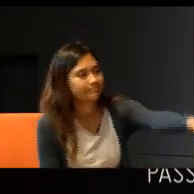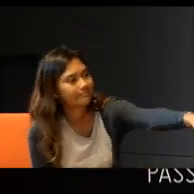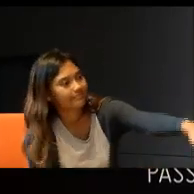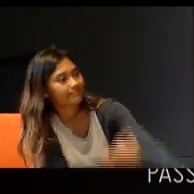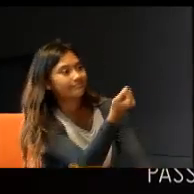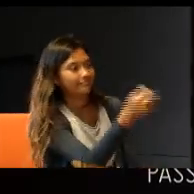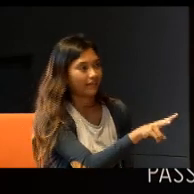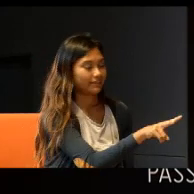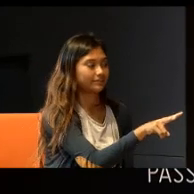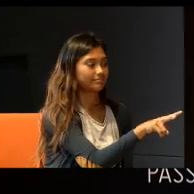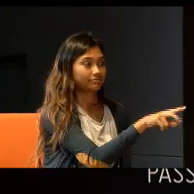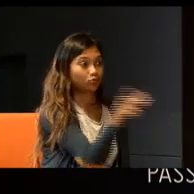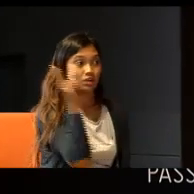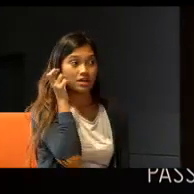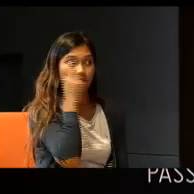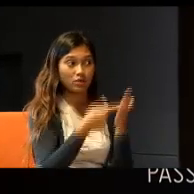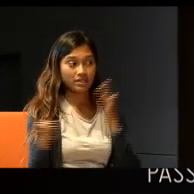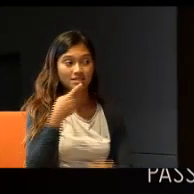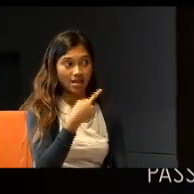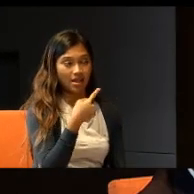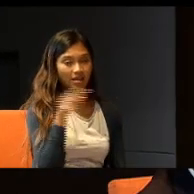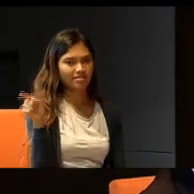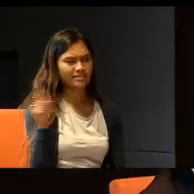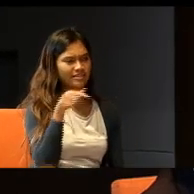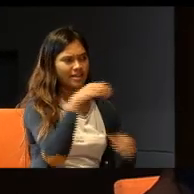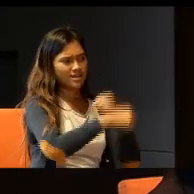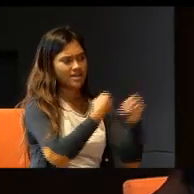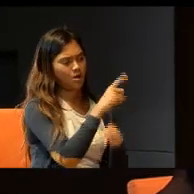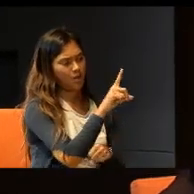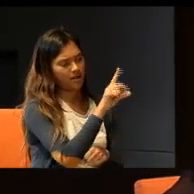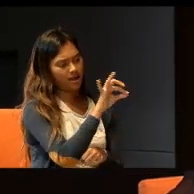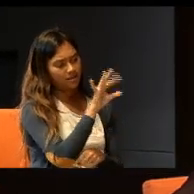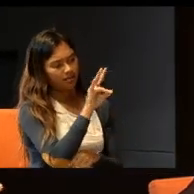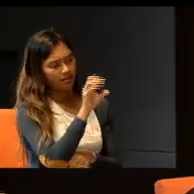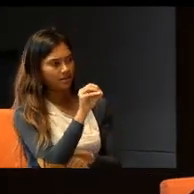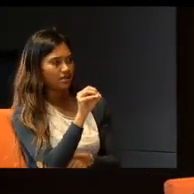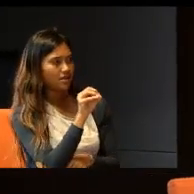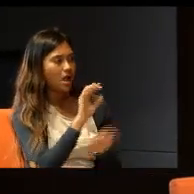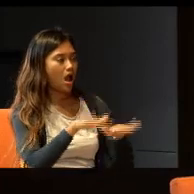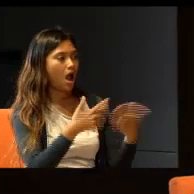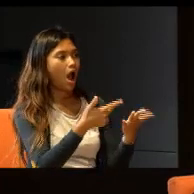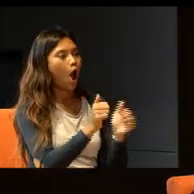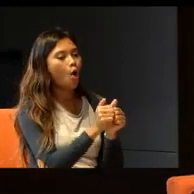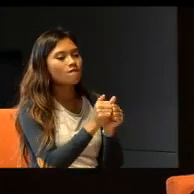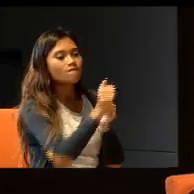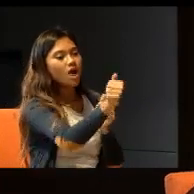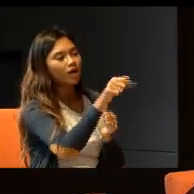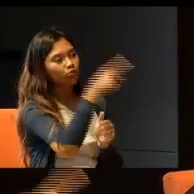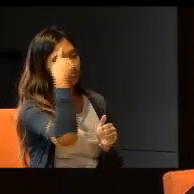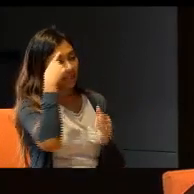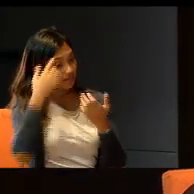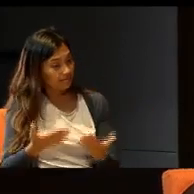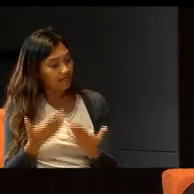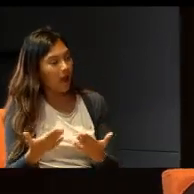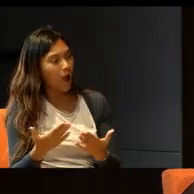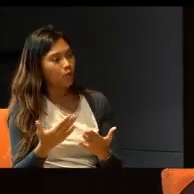what Swaneeb said. This was in the 1970s, late 70s. How far, do you think, we have come, as a society,